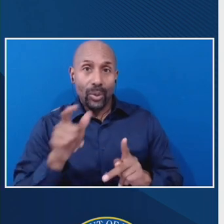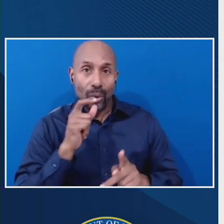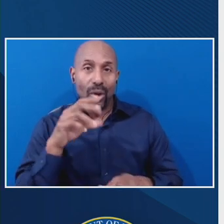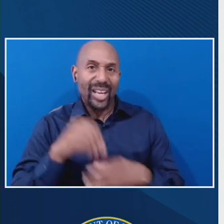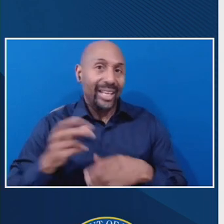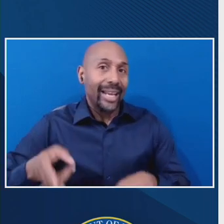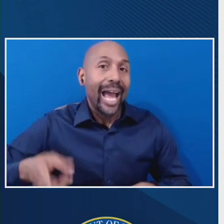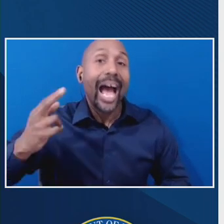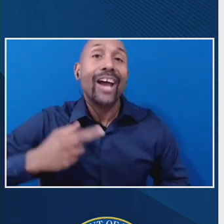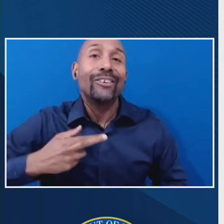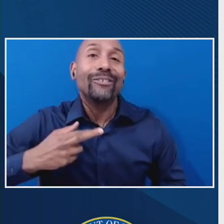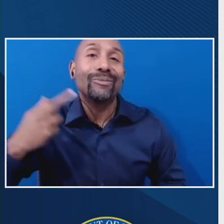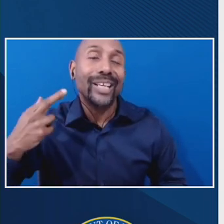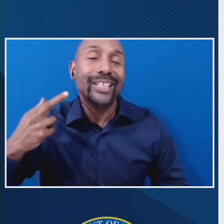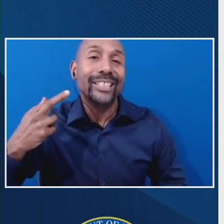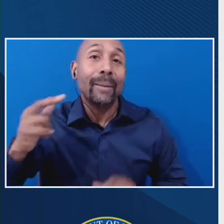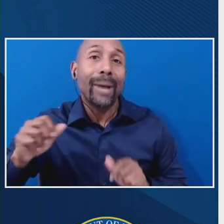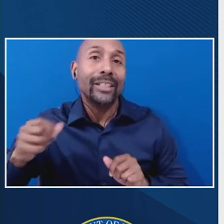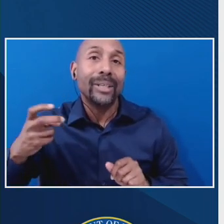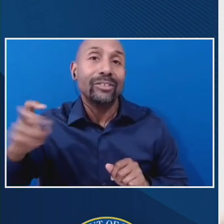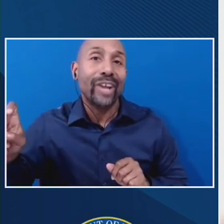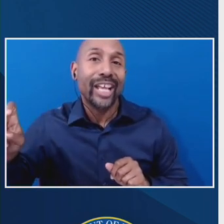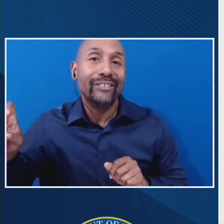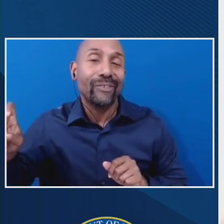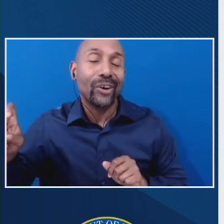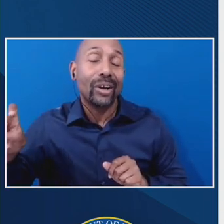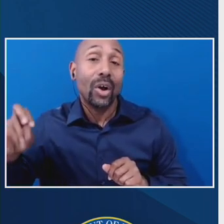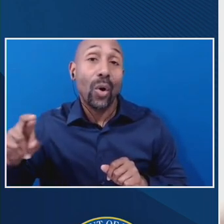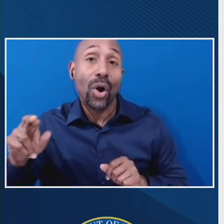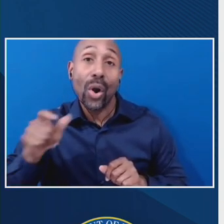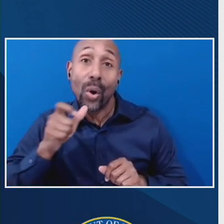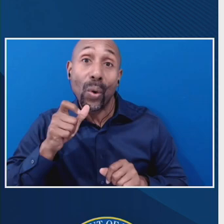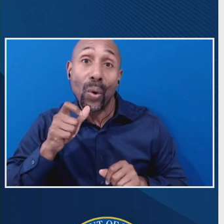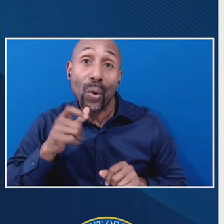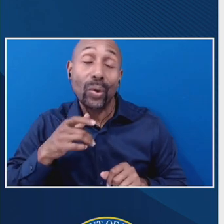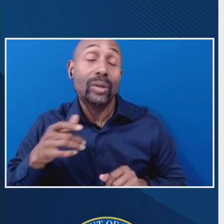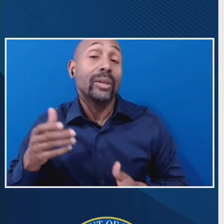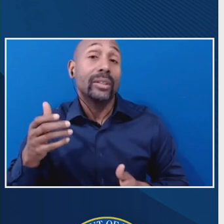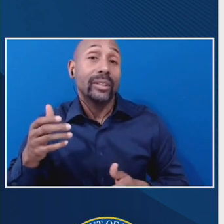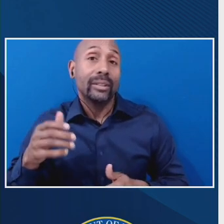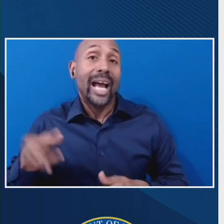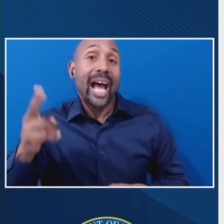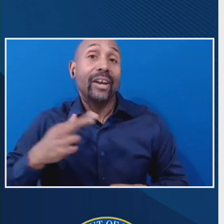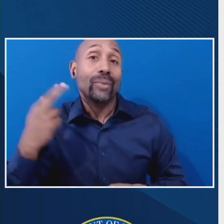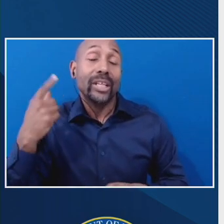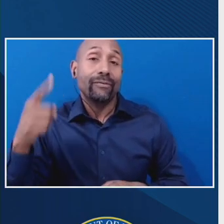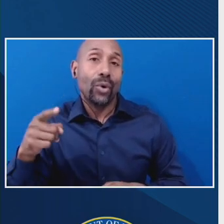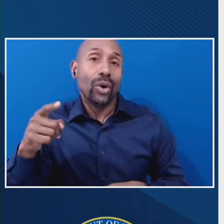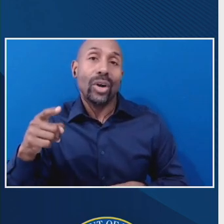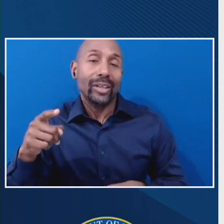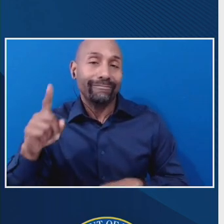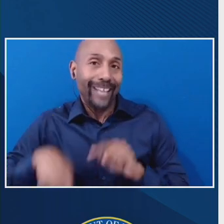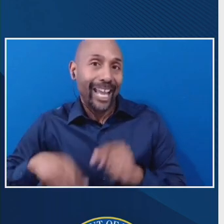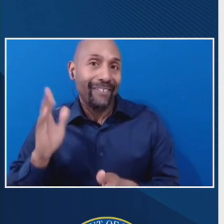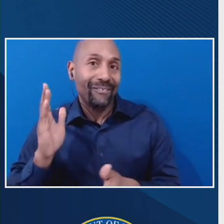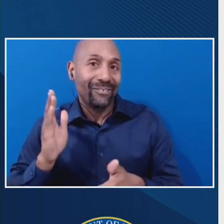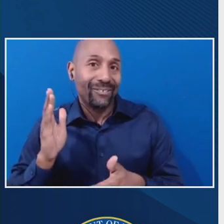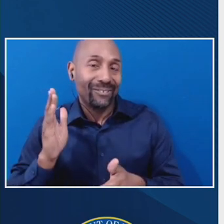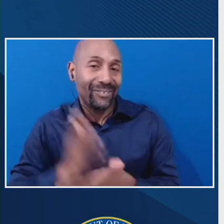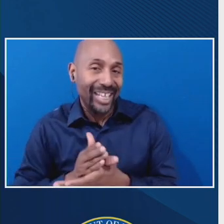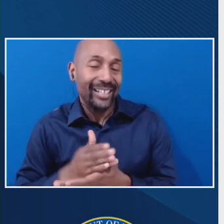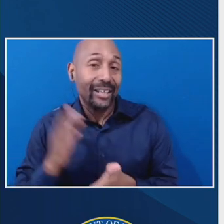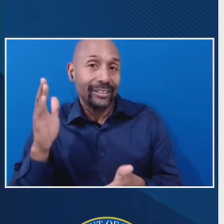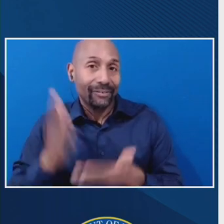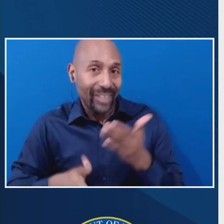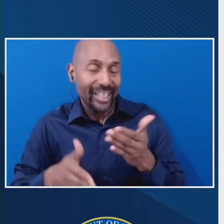risk of being transferred or being unable to complete the education because of different circumstances in the prison. So that's another concern.